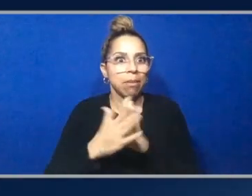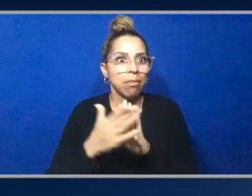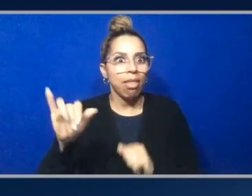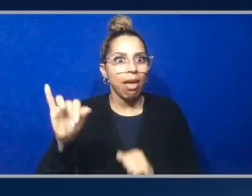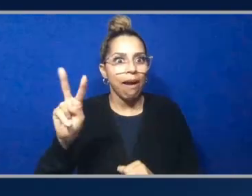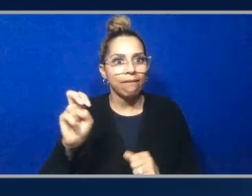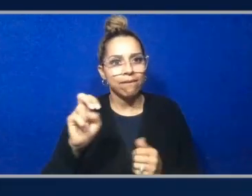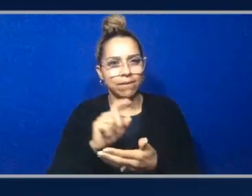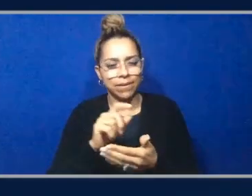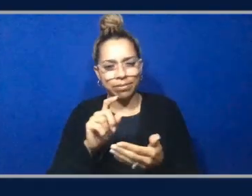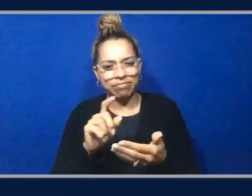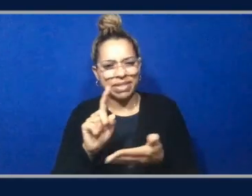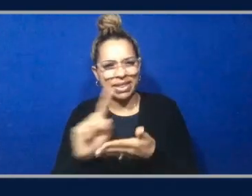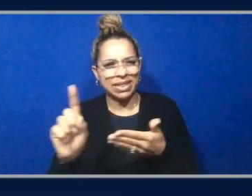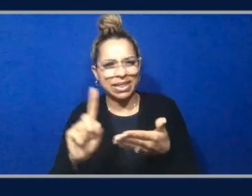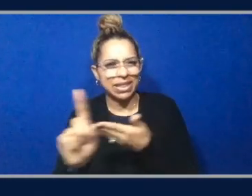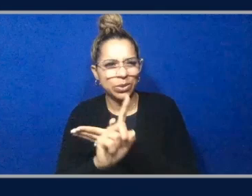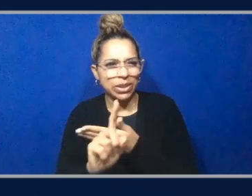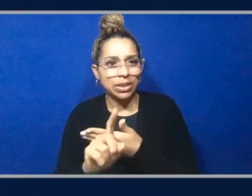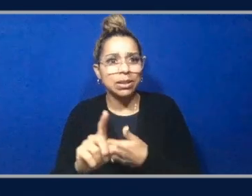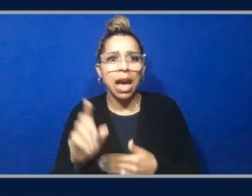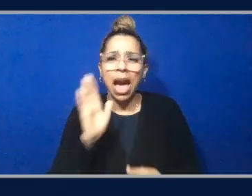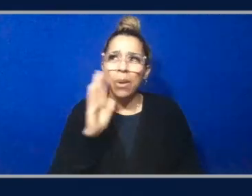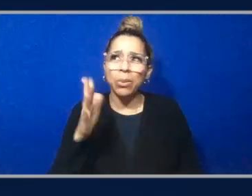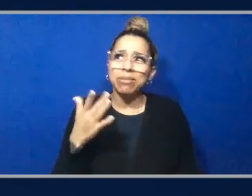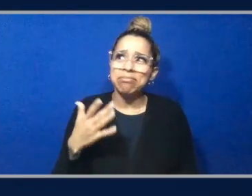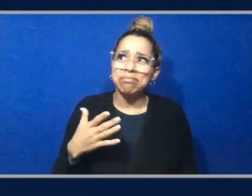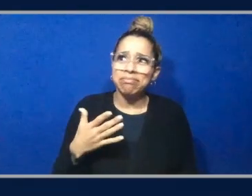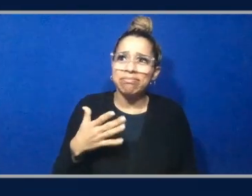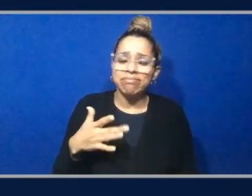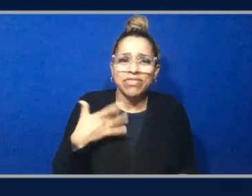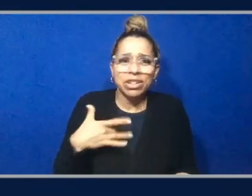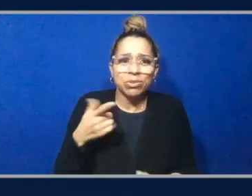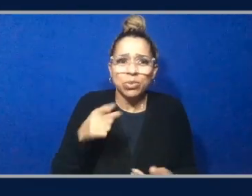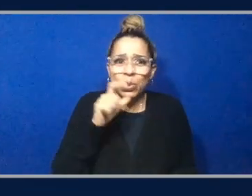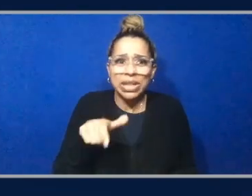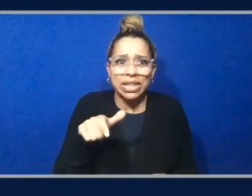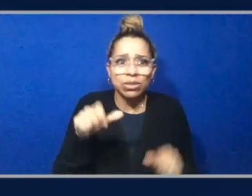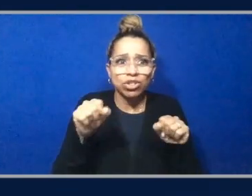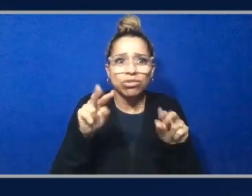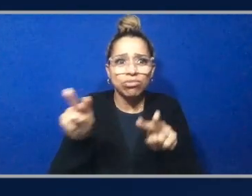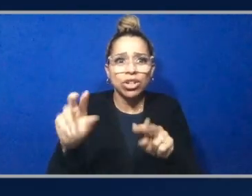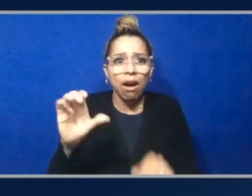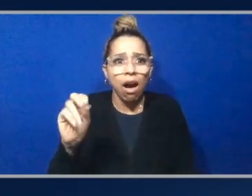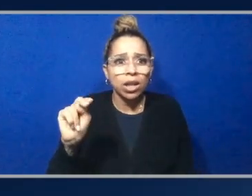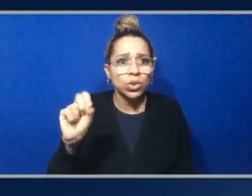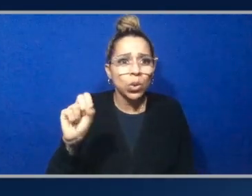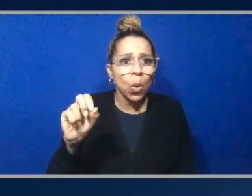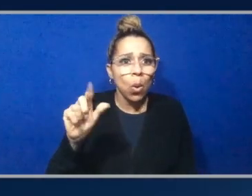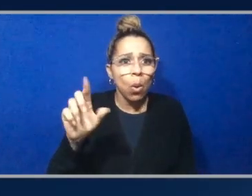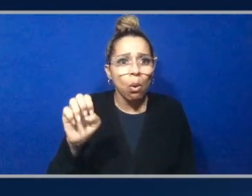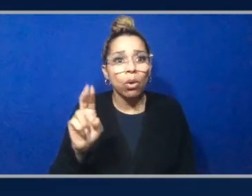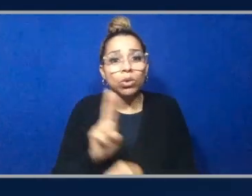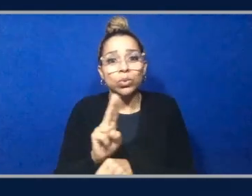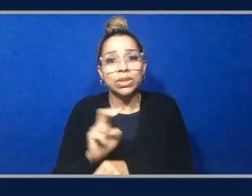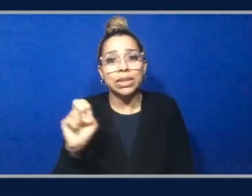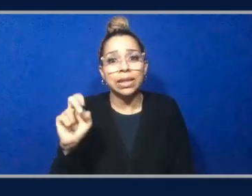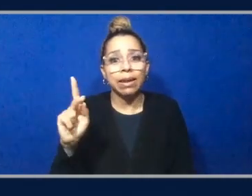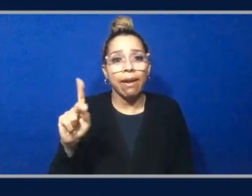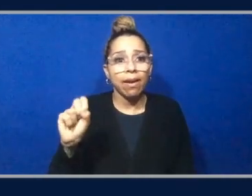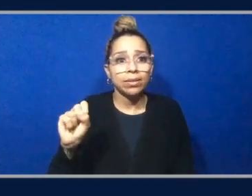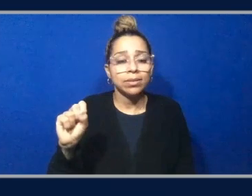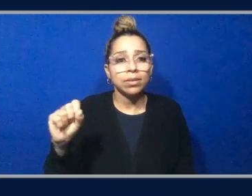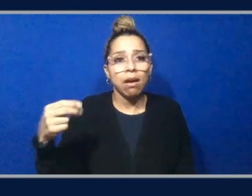I'd like to think though, that you wouldn't even need any of that. You can simply just go to the console or, or use EKS cuddle the, um, you know, the EKS command line